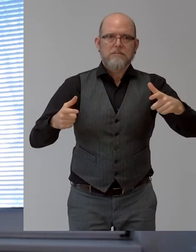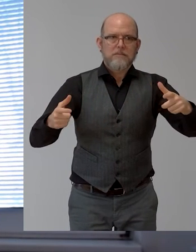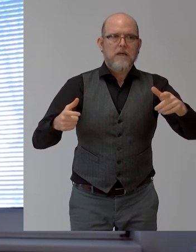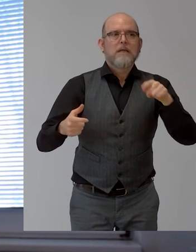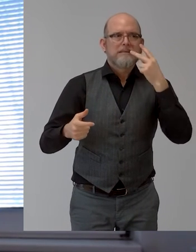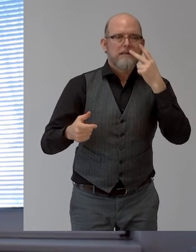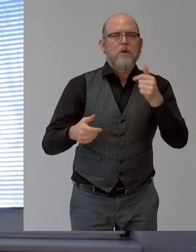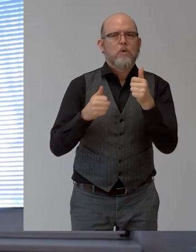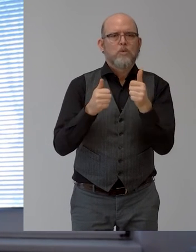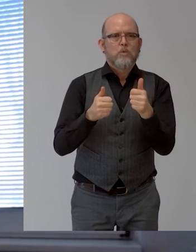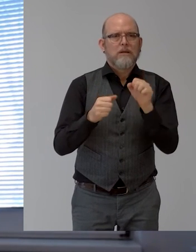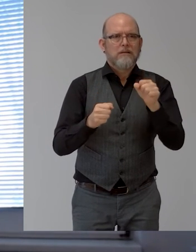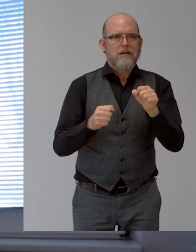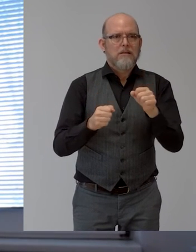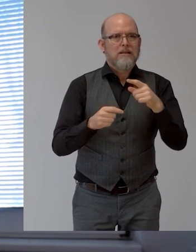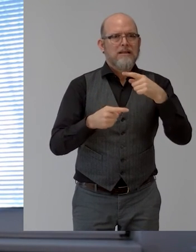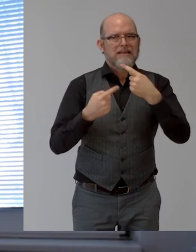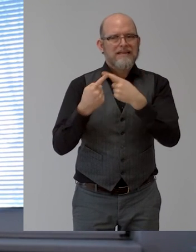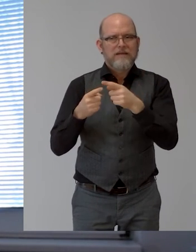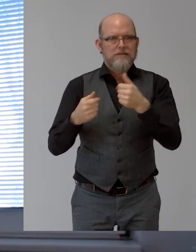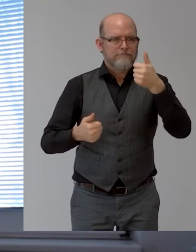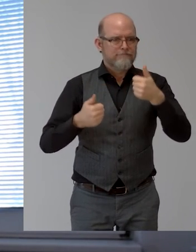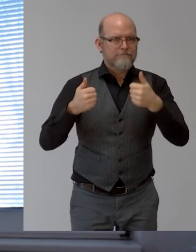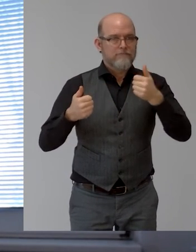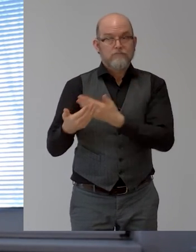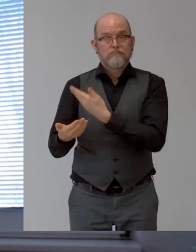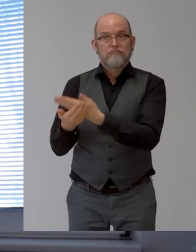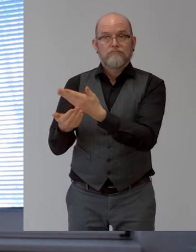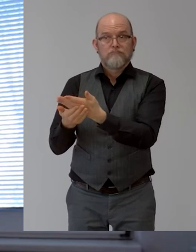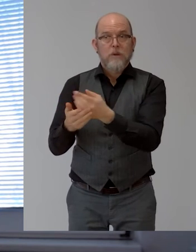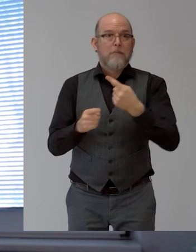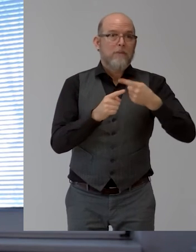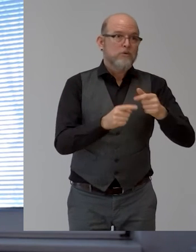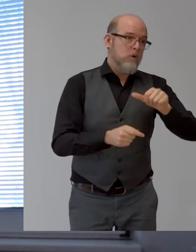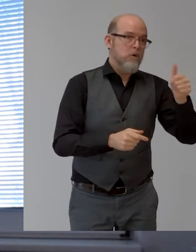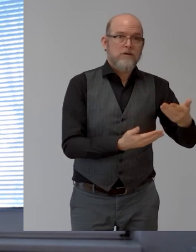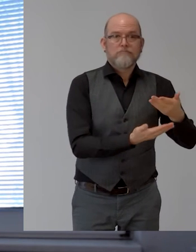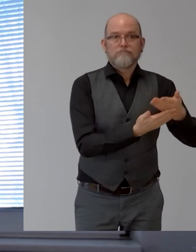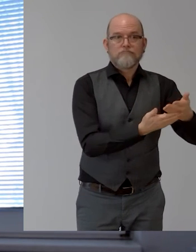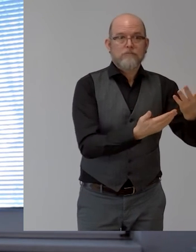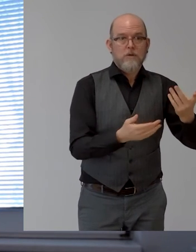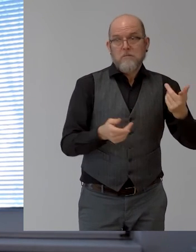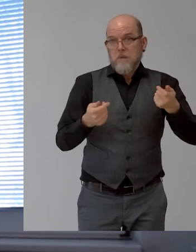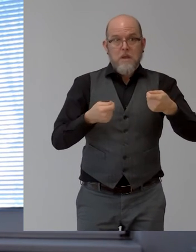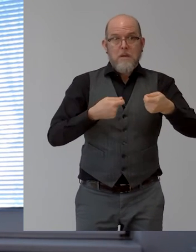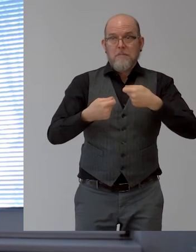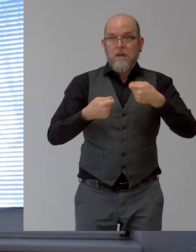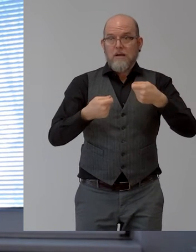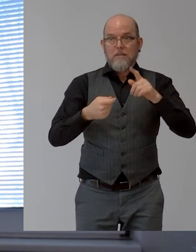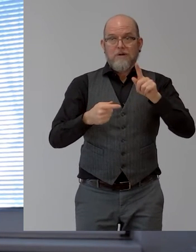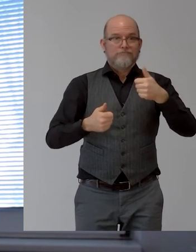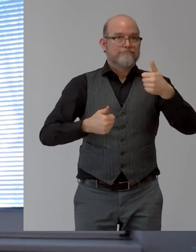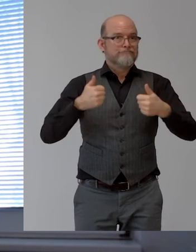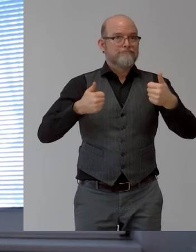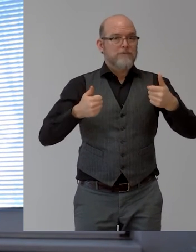different providers, actually. It nourishes the market and the availability. I think